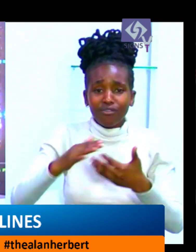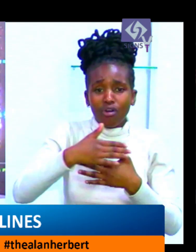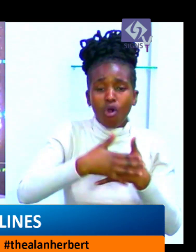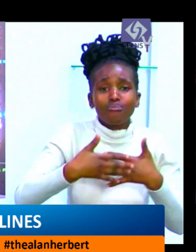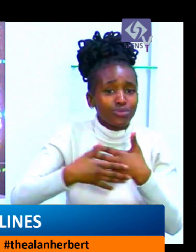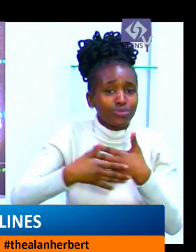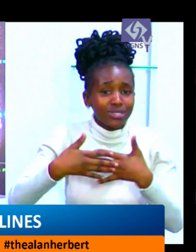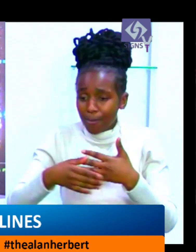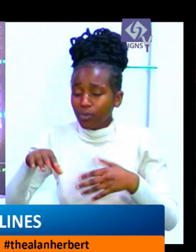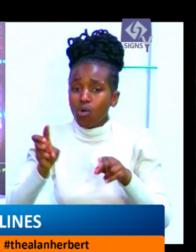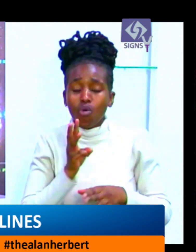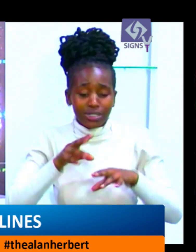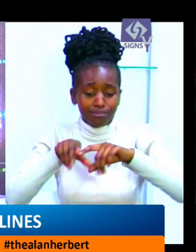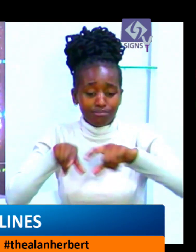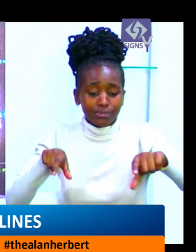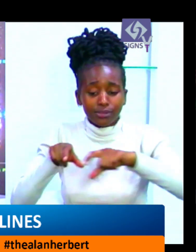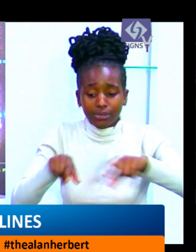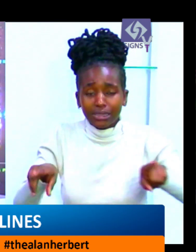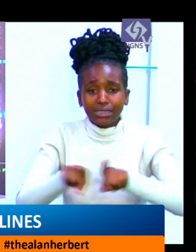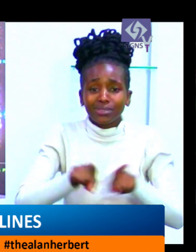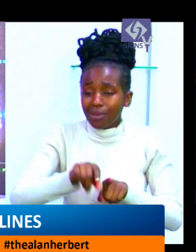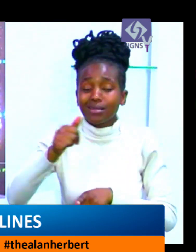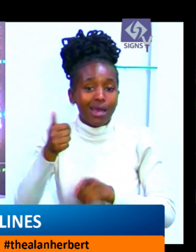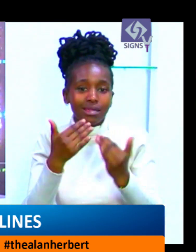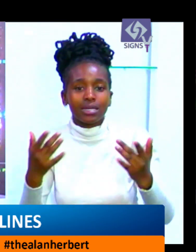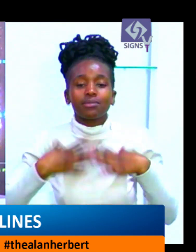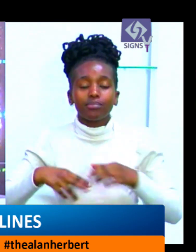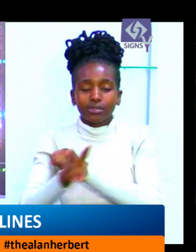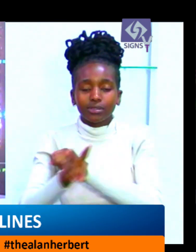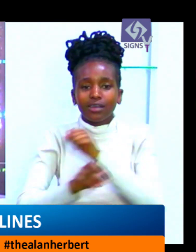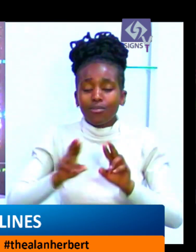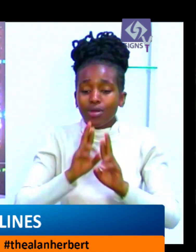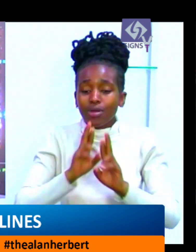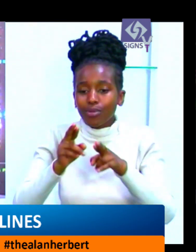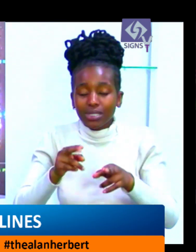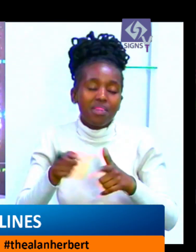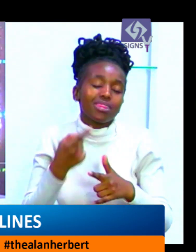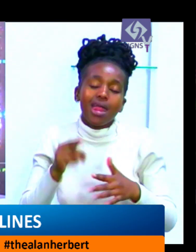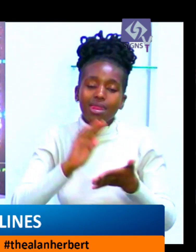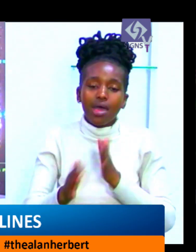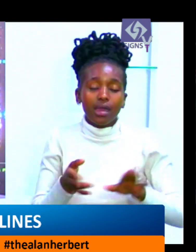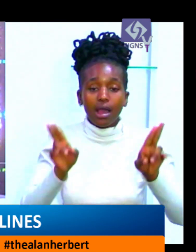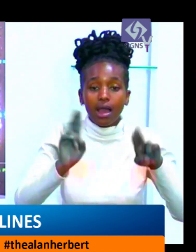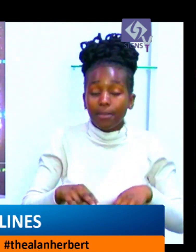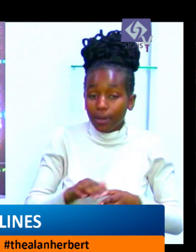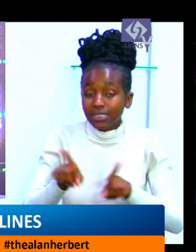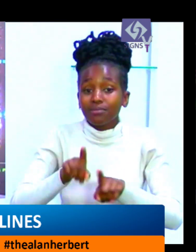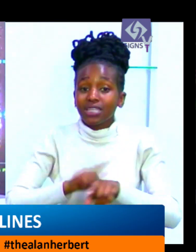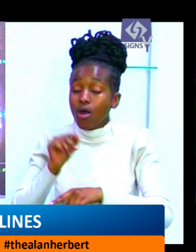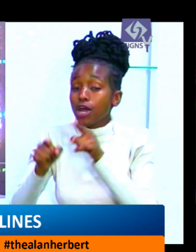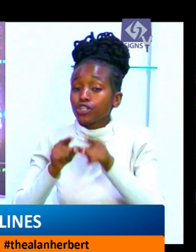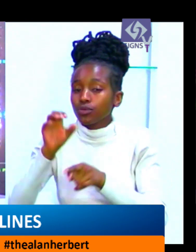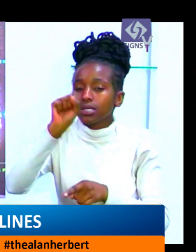Sarai Group of systematically stripping assets from the company, the latest being a wheel